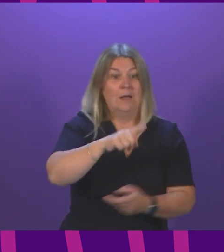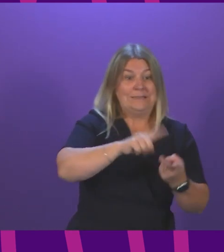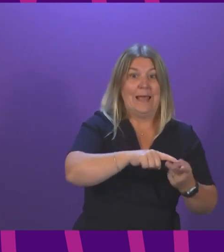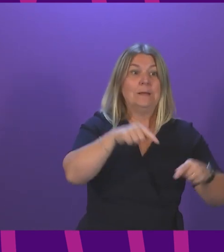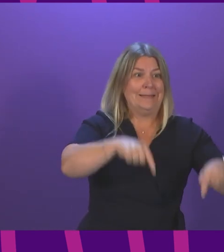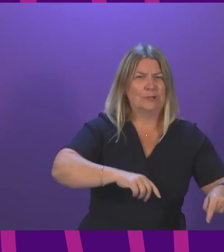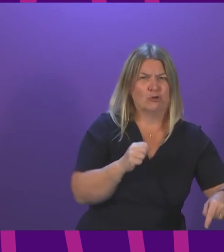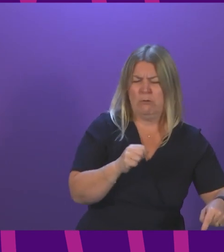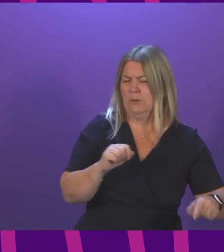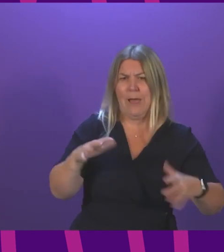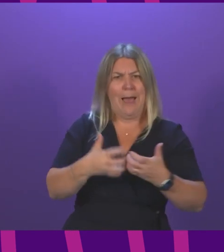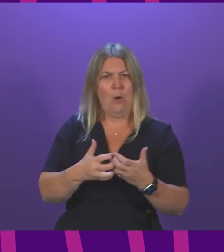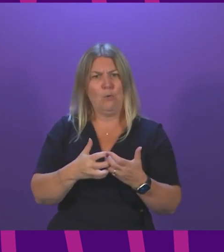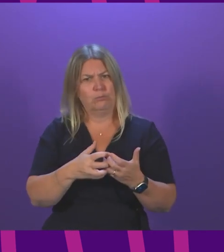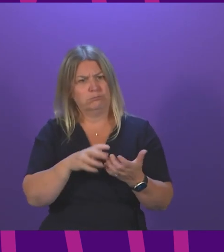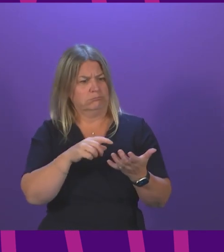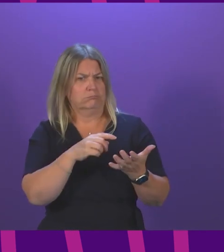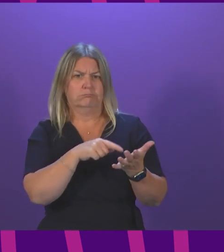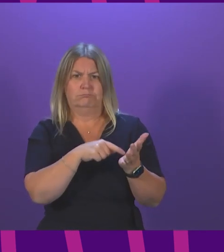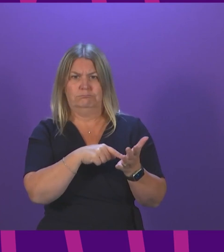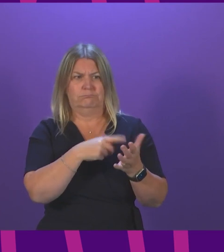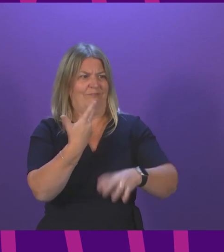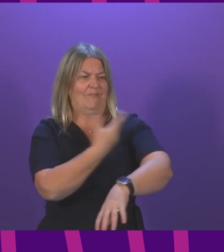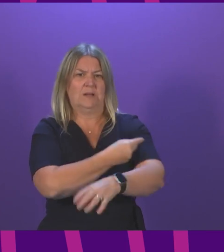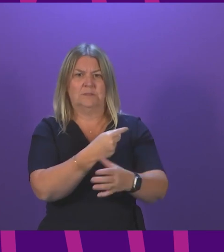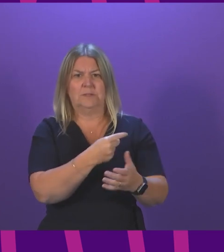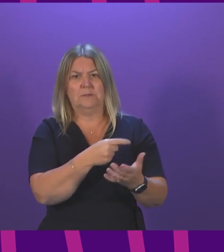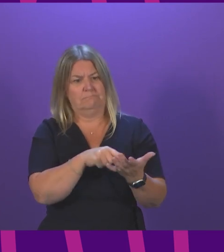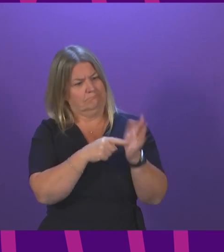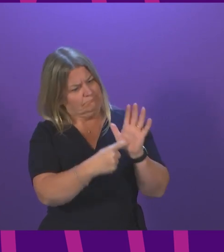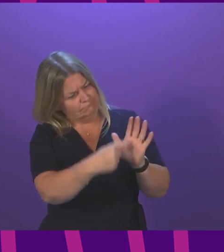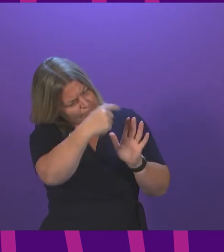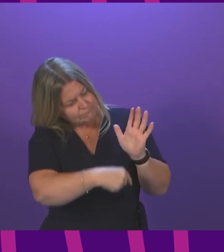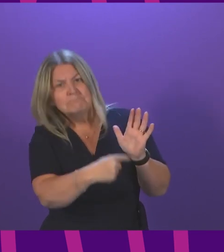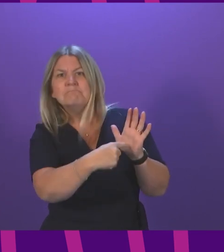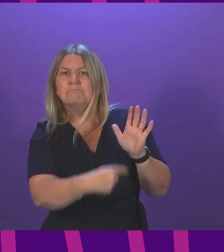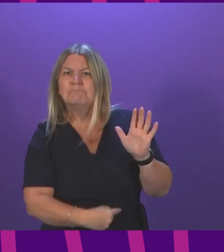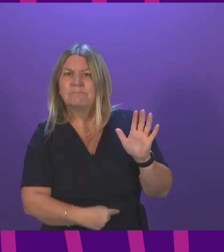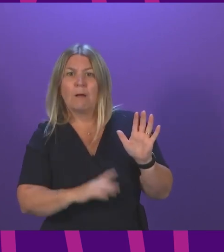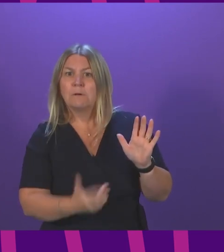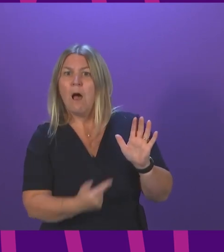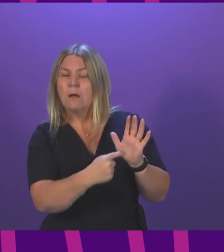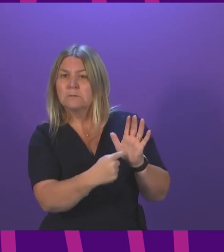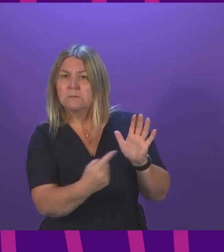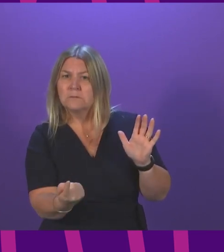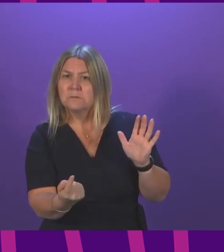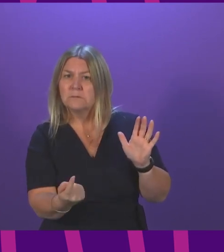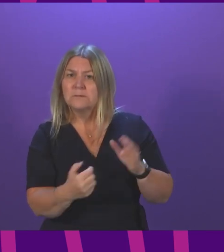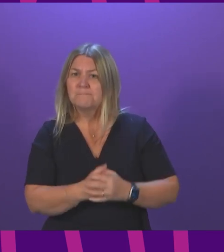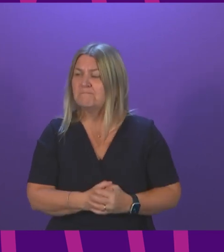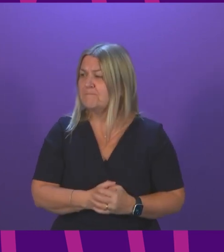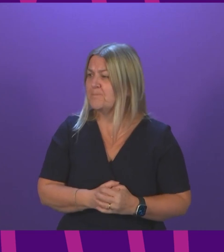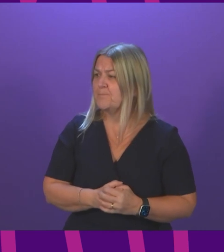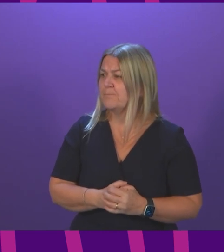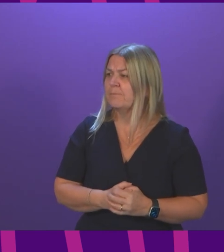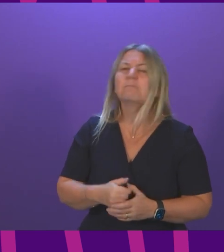So there are a number of things that can be done. First and foremost, can I say to anybody who has been vaccinated, for example, outside of Scotland, when it comes to the